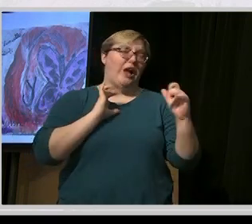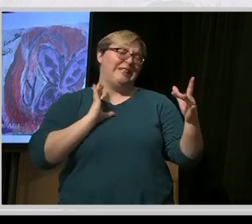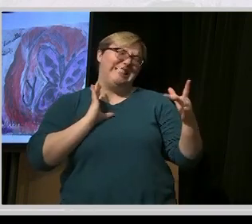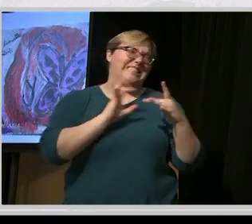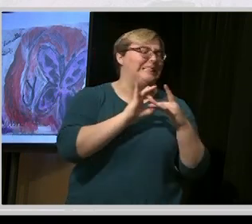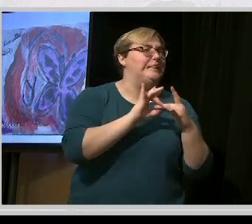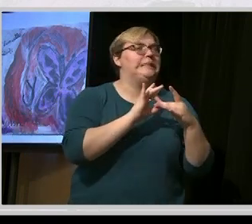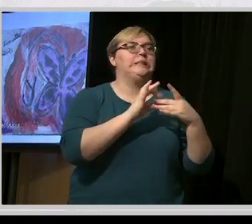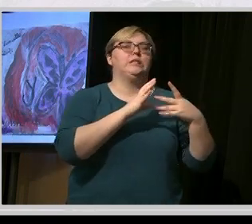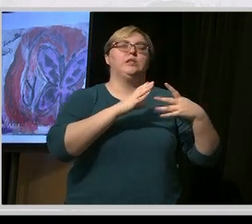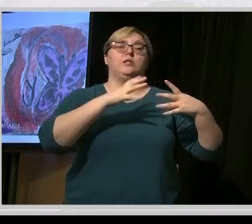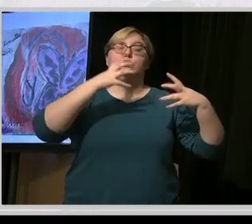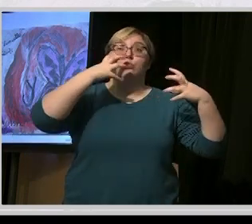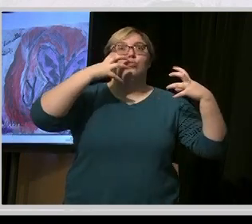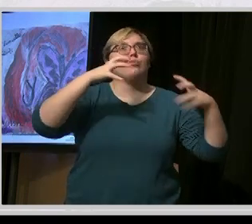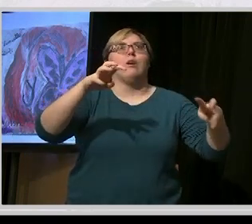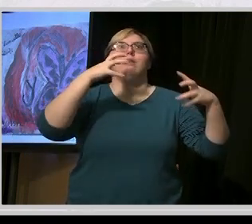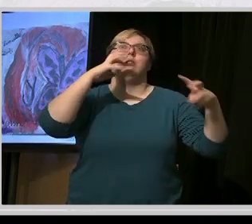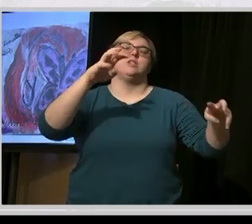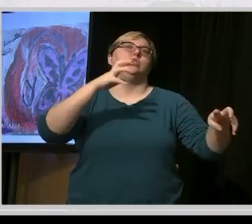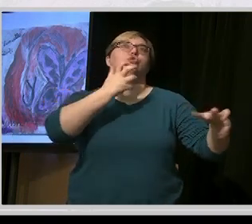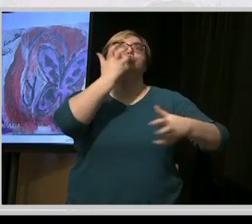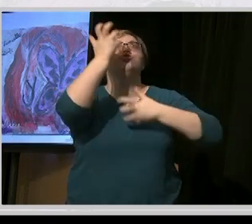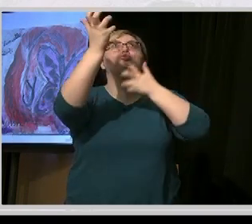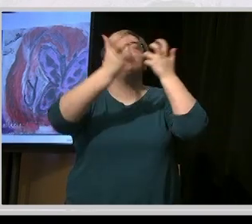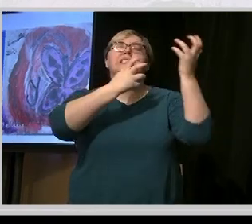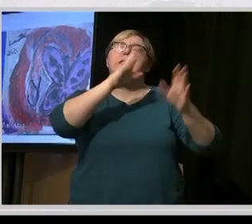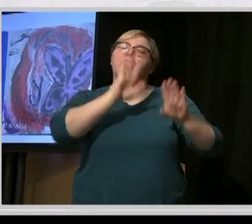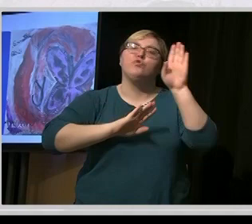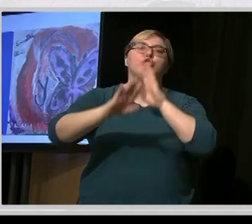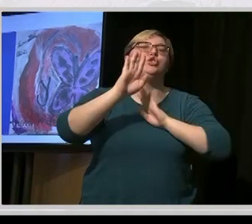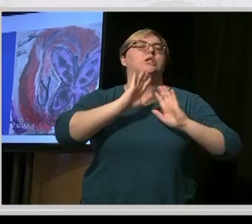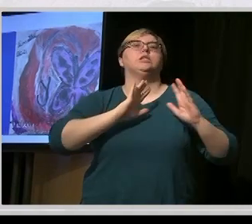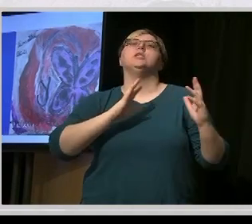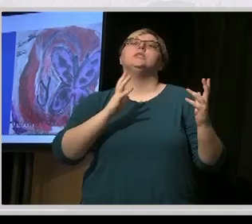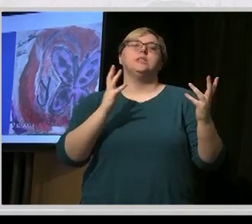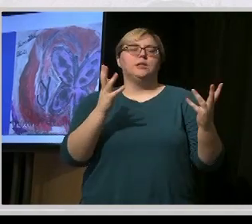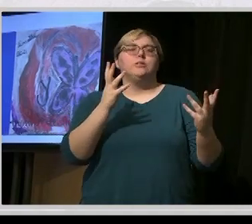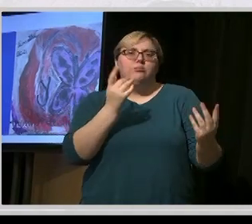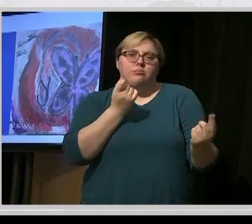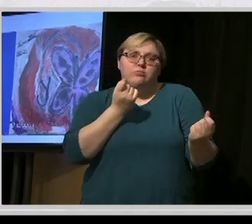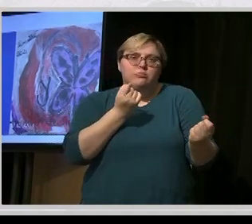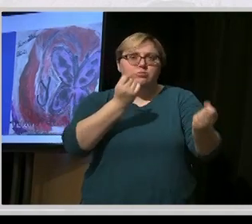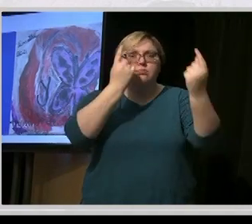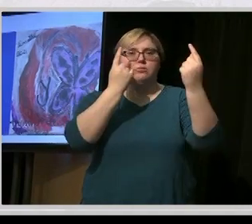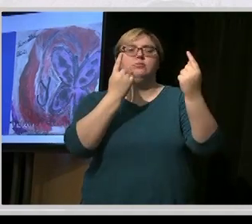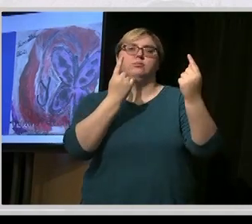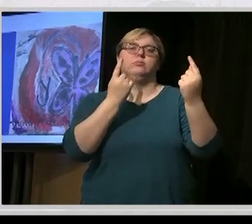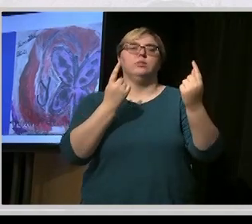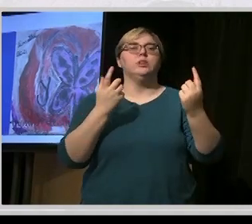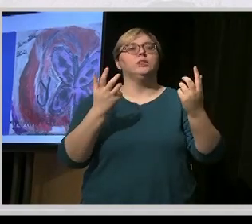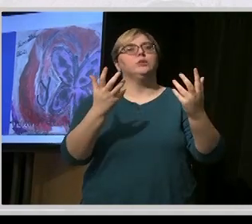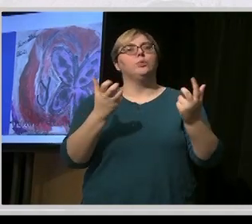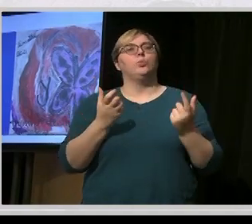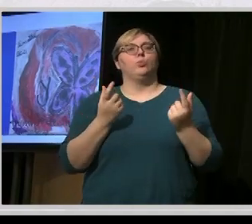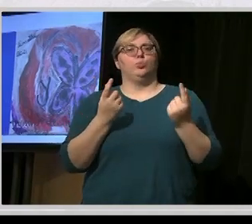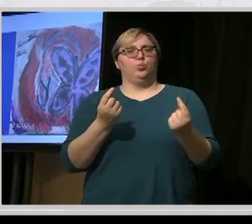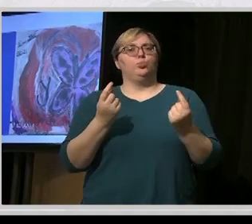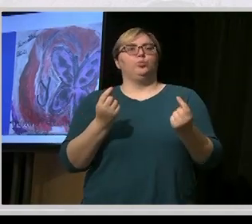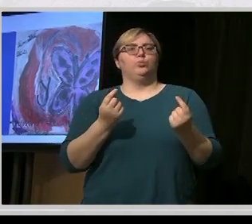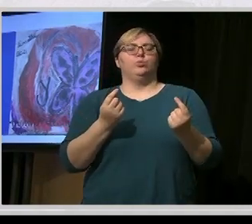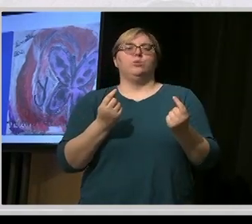So what we really want to do is bring real hope. And I just